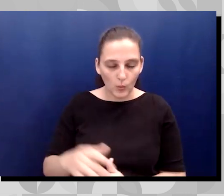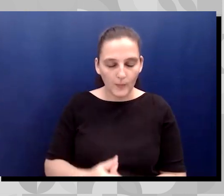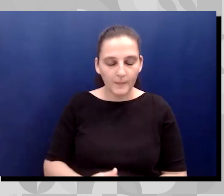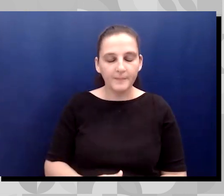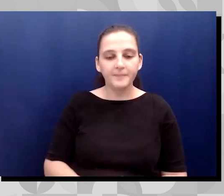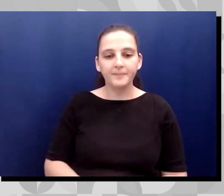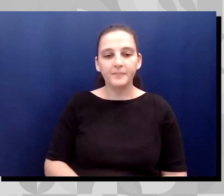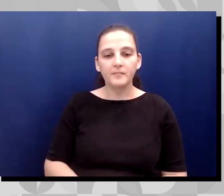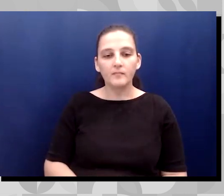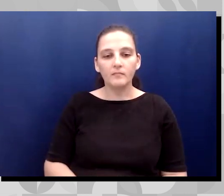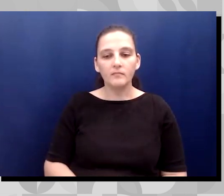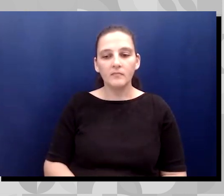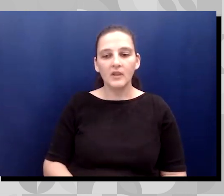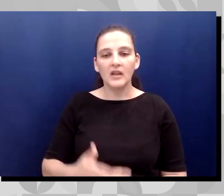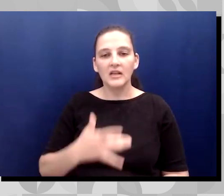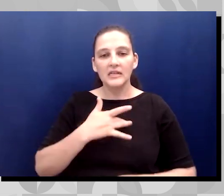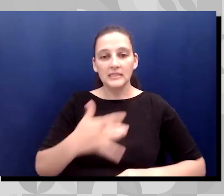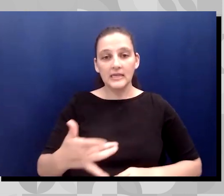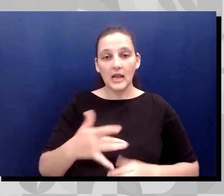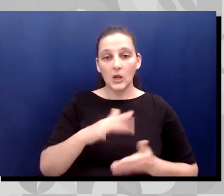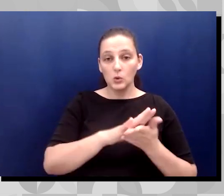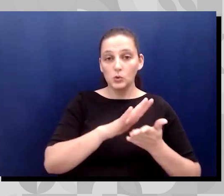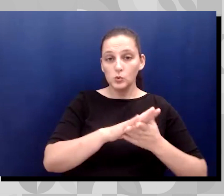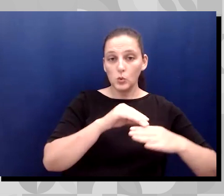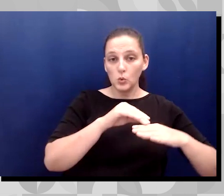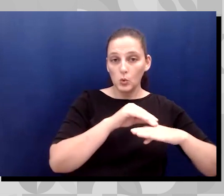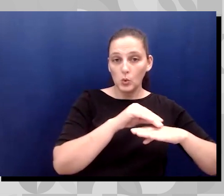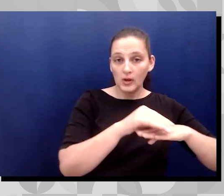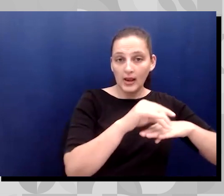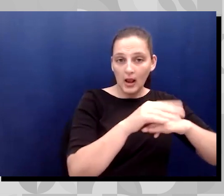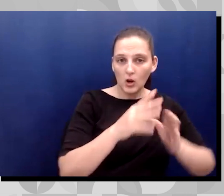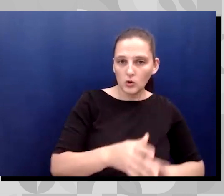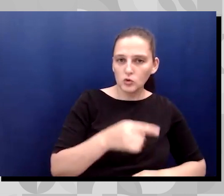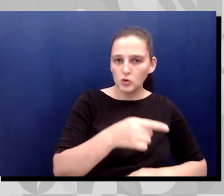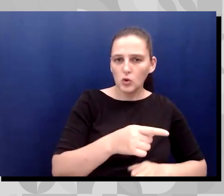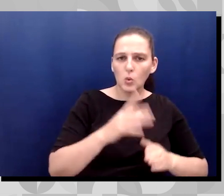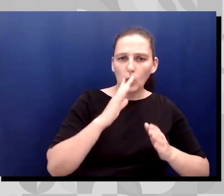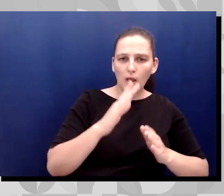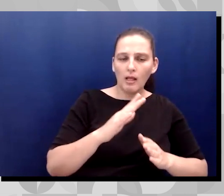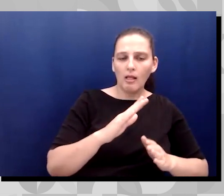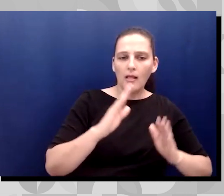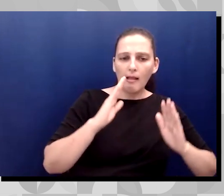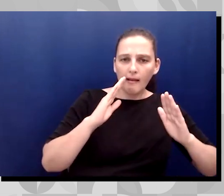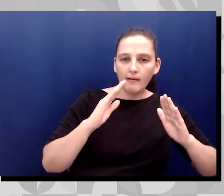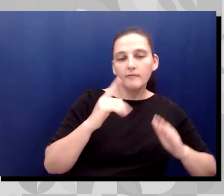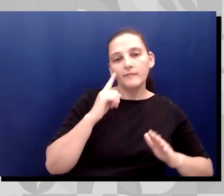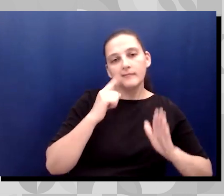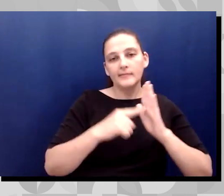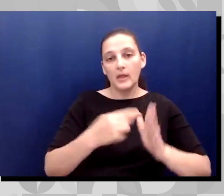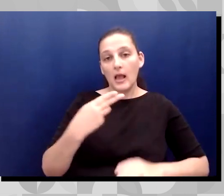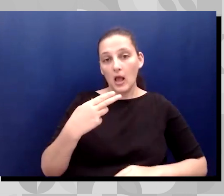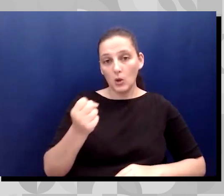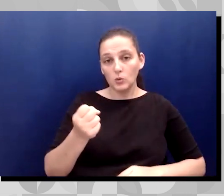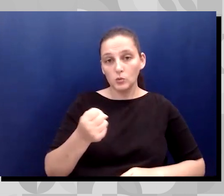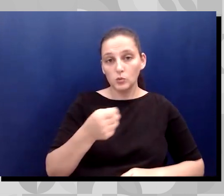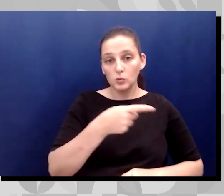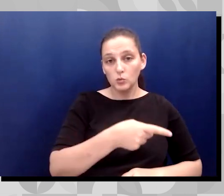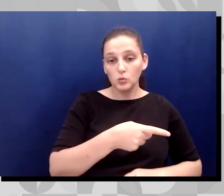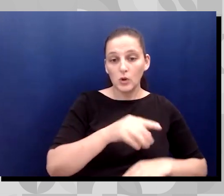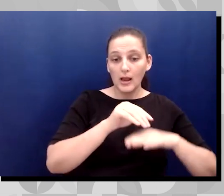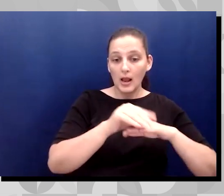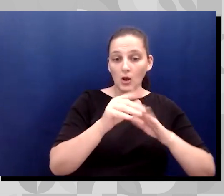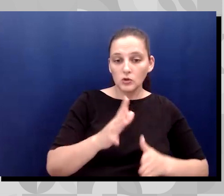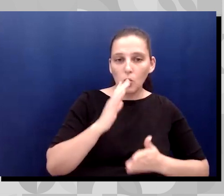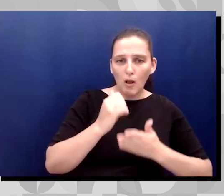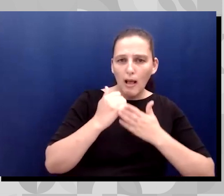school counselor, their focus is more on getting you in like in high school focuses, focuses more on you getting into college and,